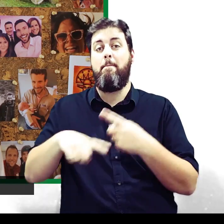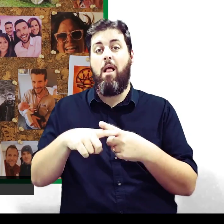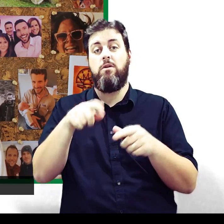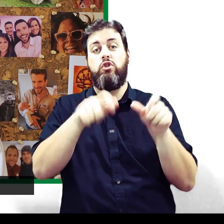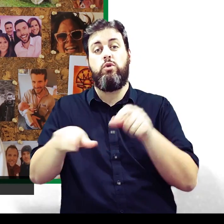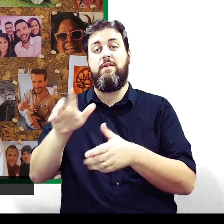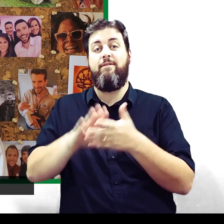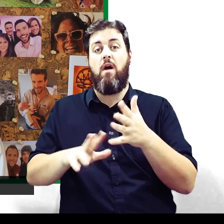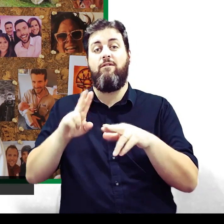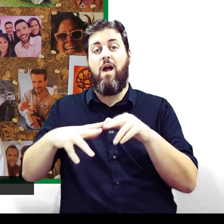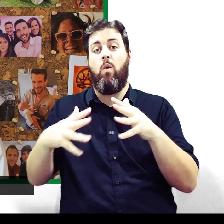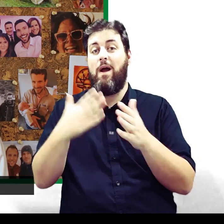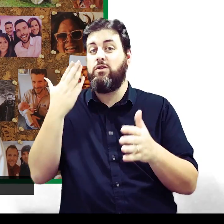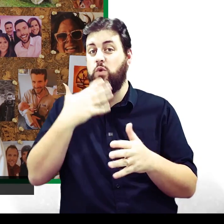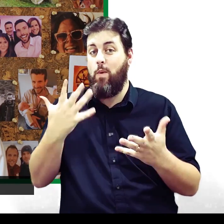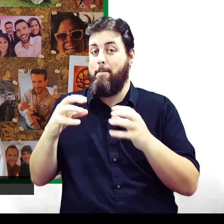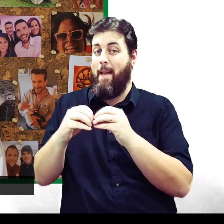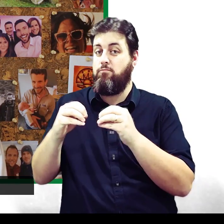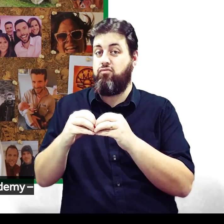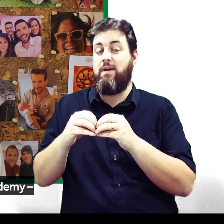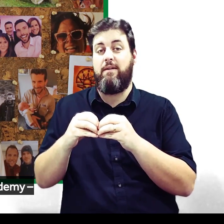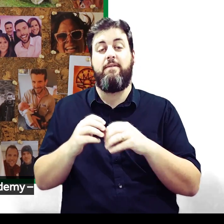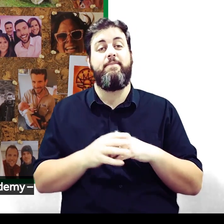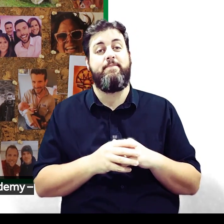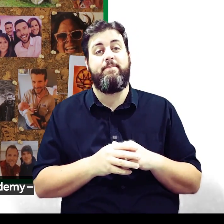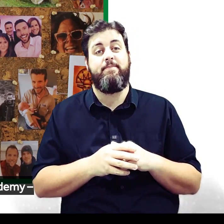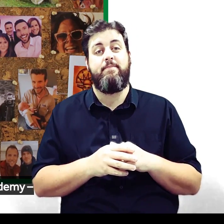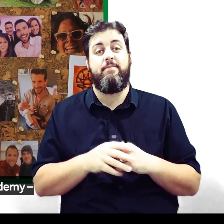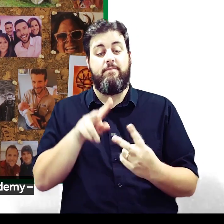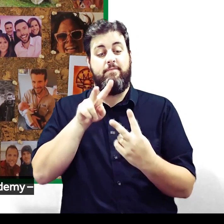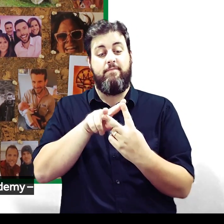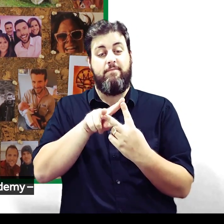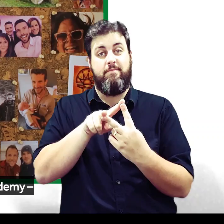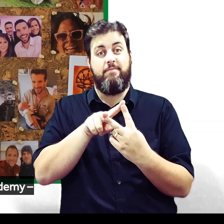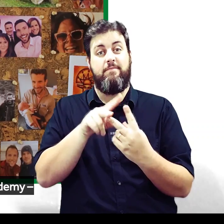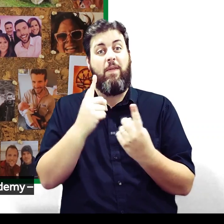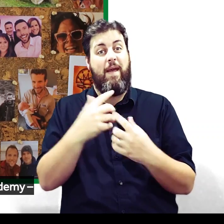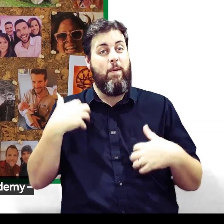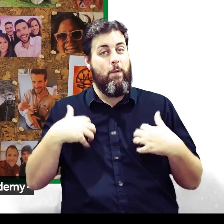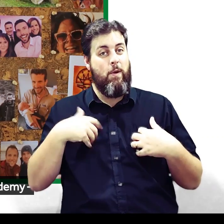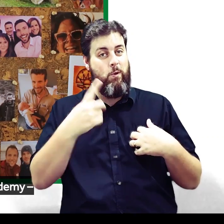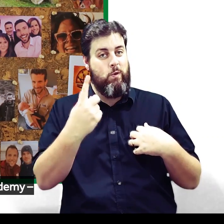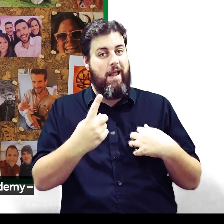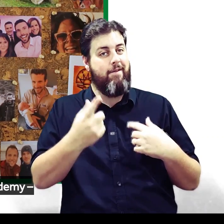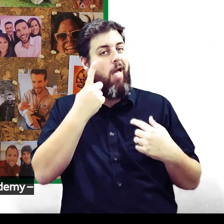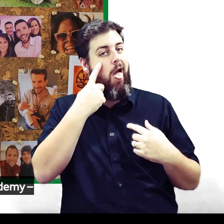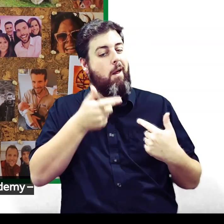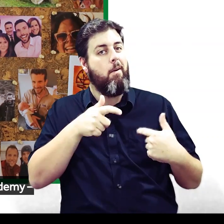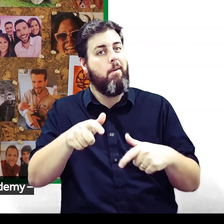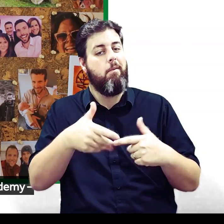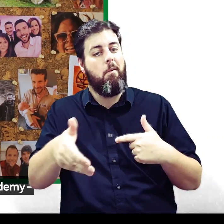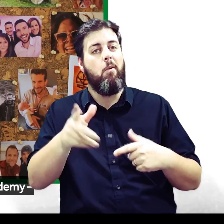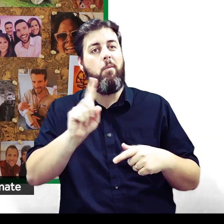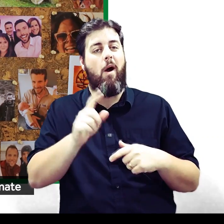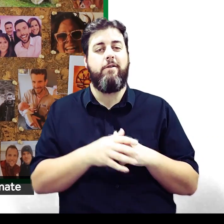from Fred Weiss School in Banbury for joining us today. Two exciting things to keep your eyes peeled for at Oak National